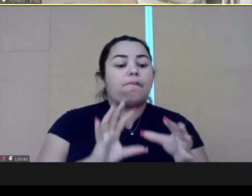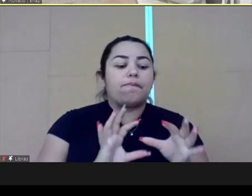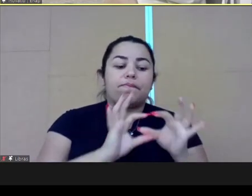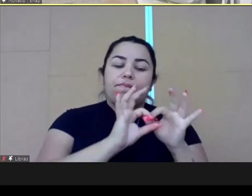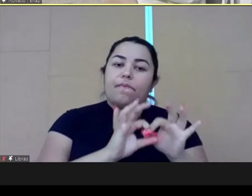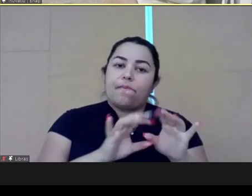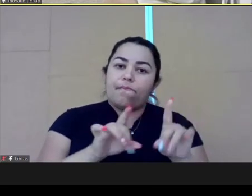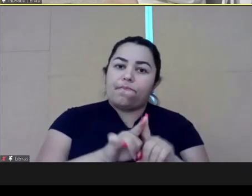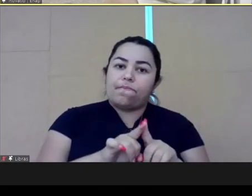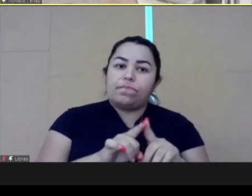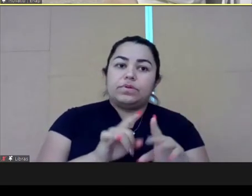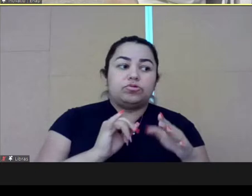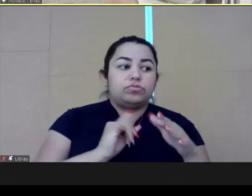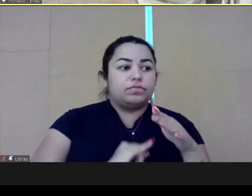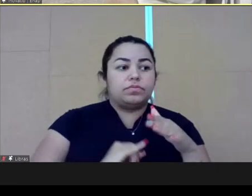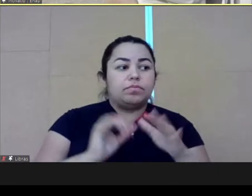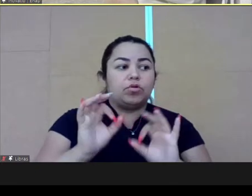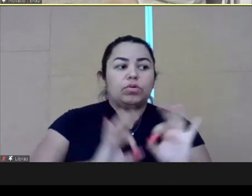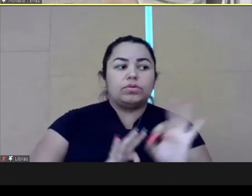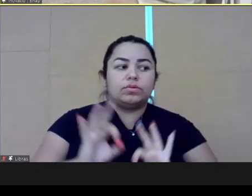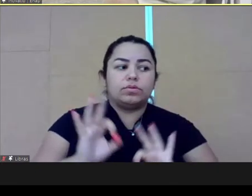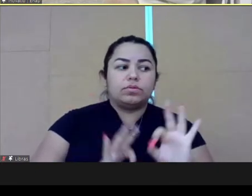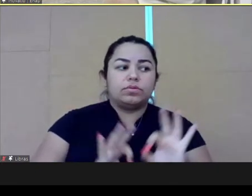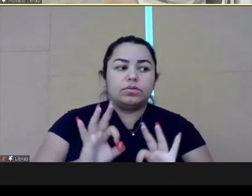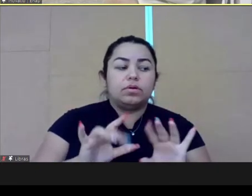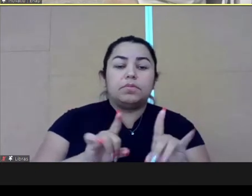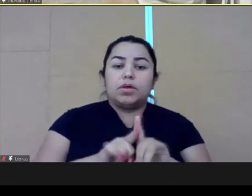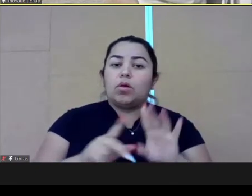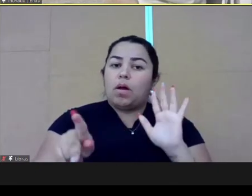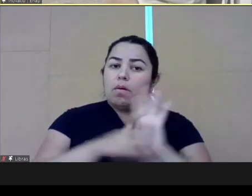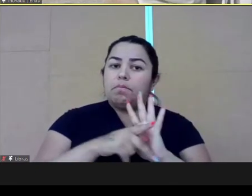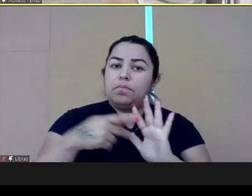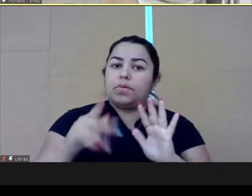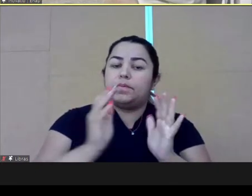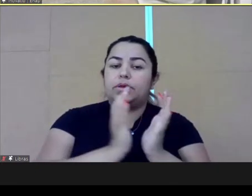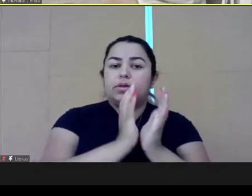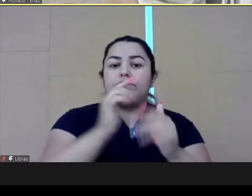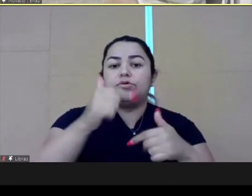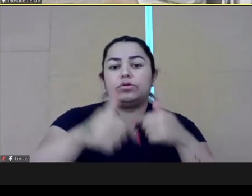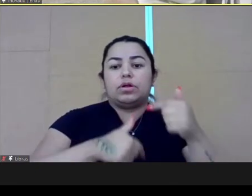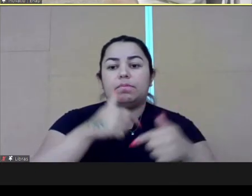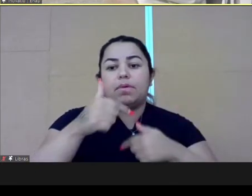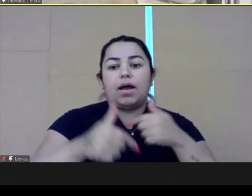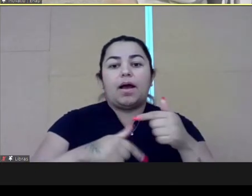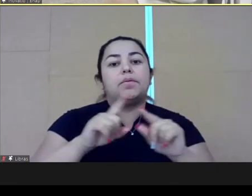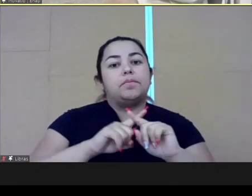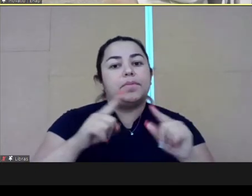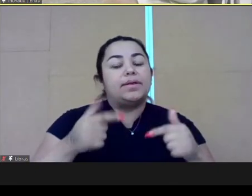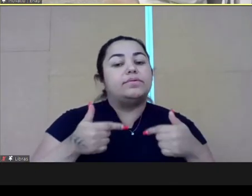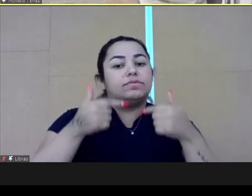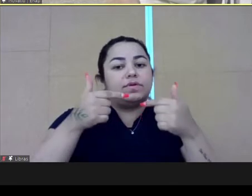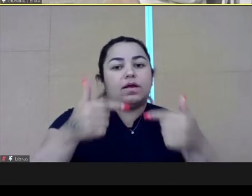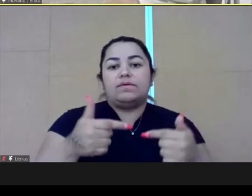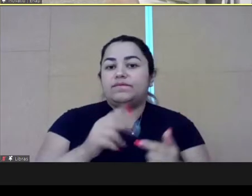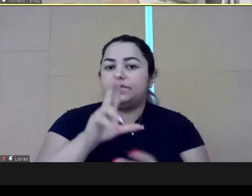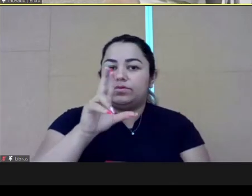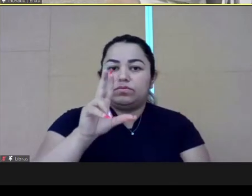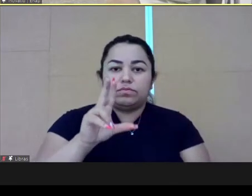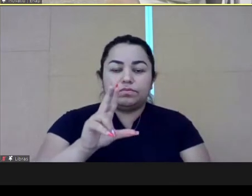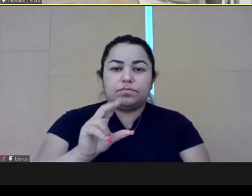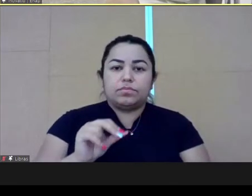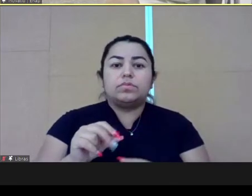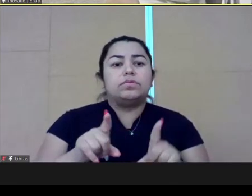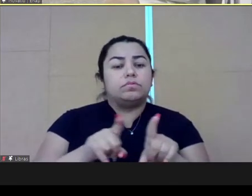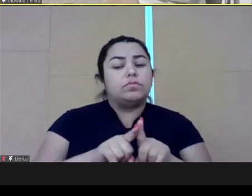engagement in terms of institution, in terms of organization, and also with the working group. But it's a